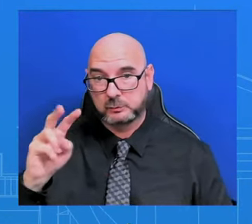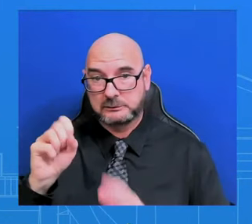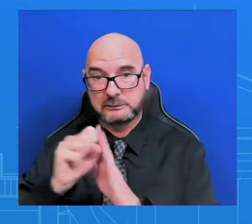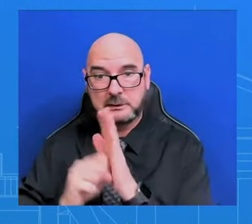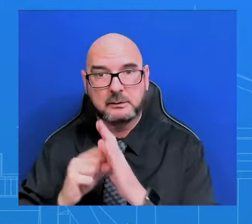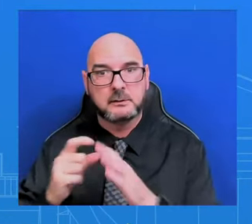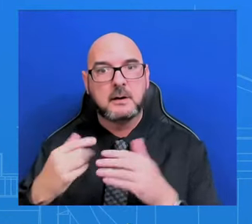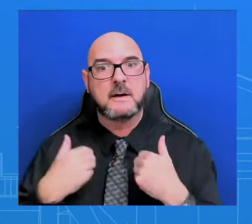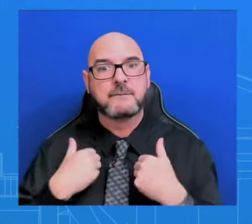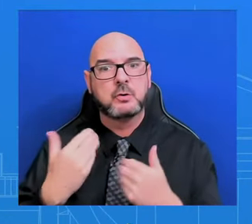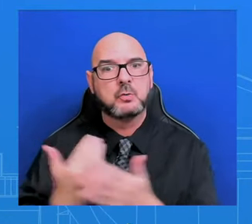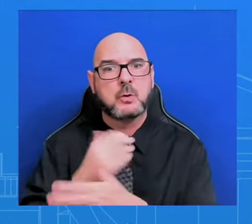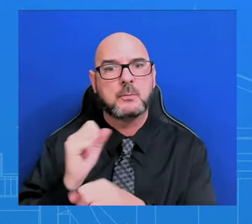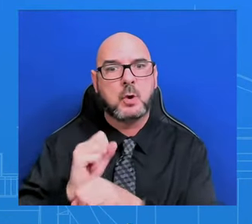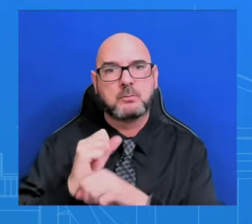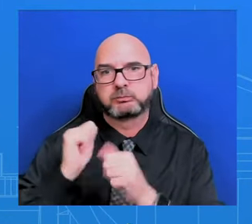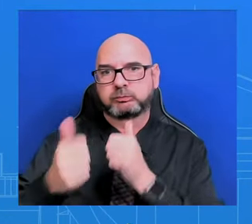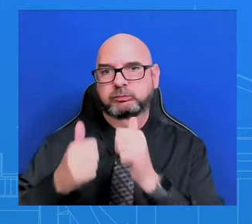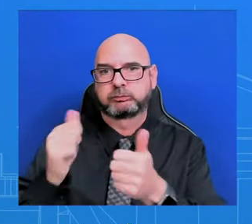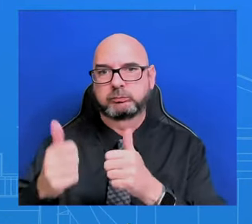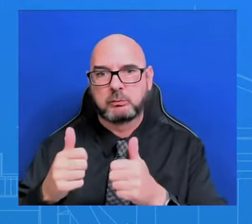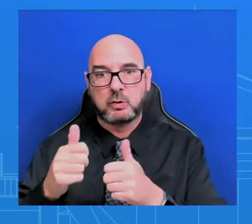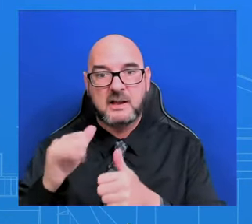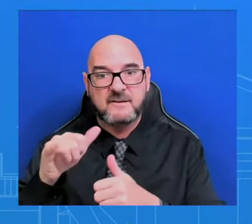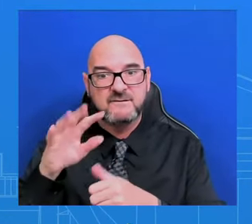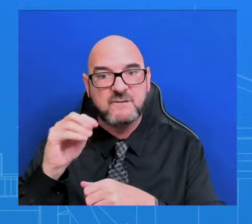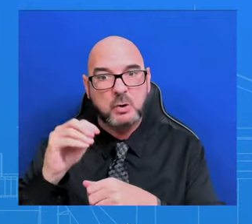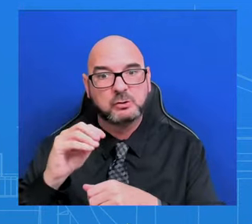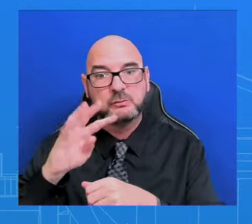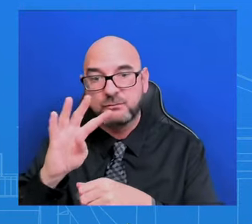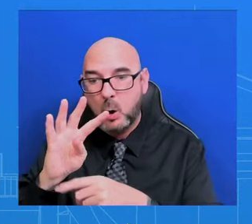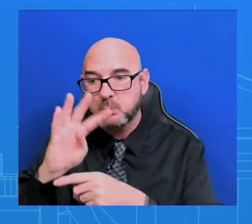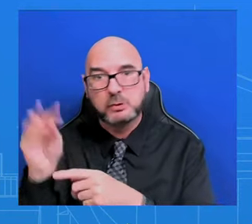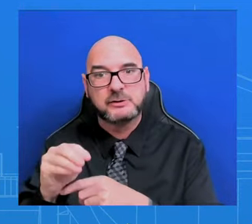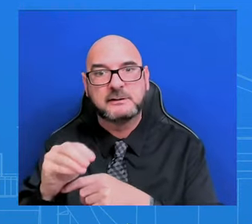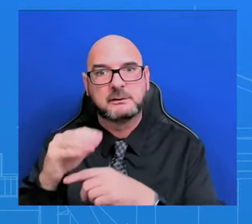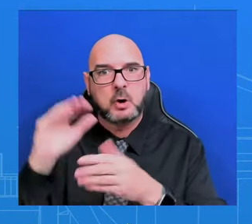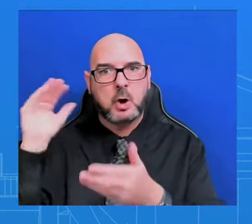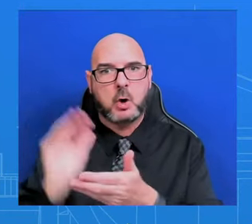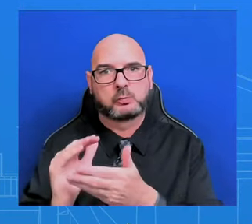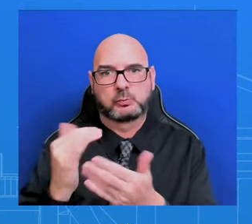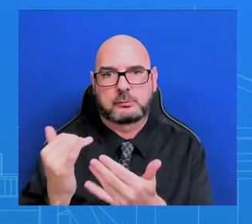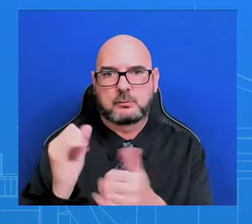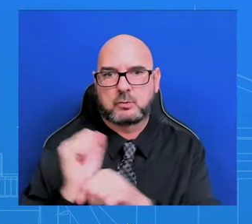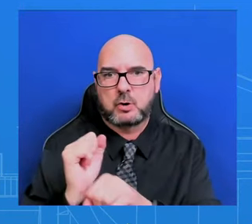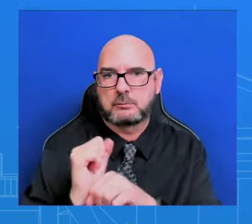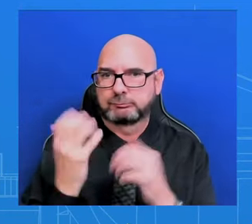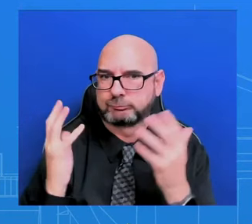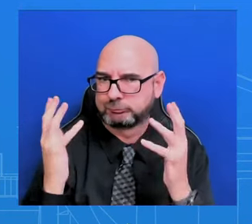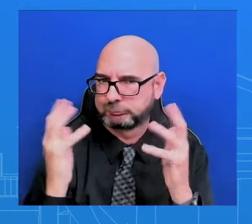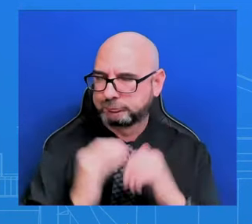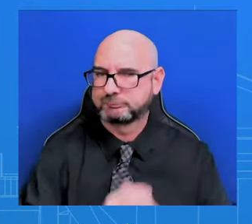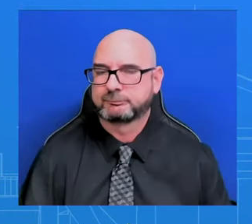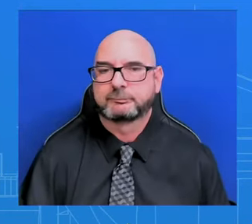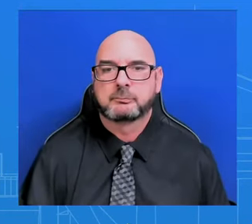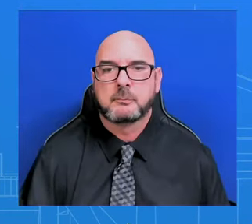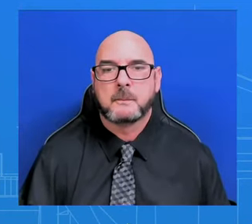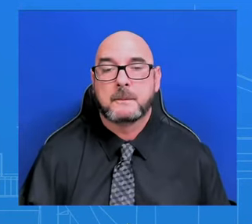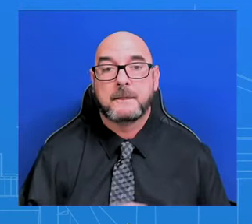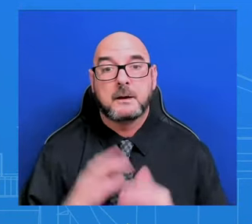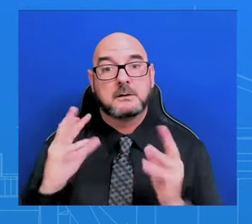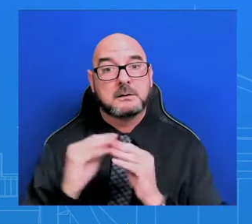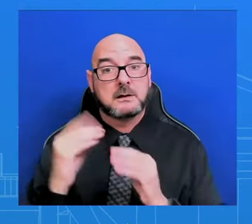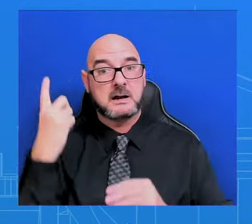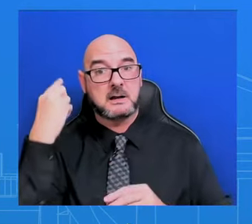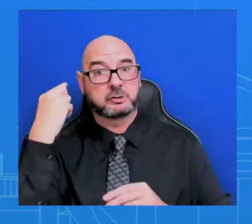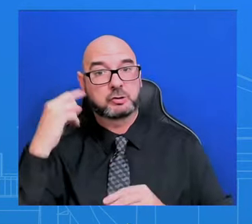% for the entire year. We created a total of 2.7 million jobs last year for a historic